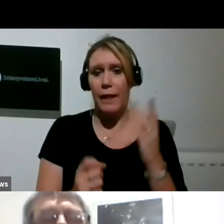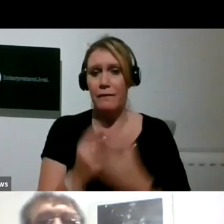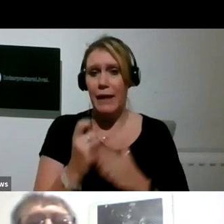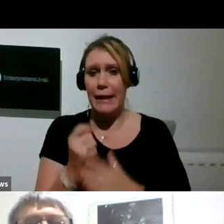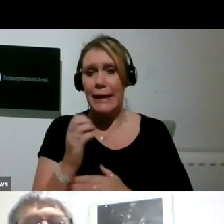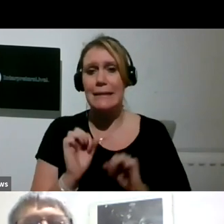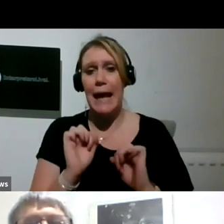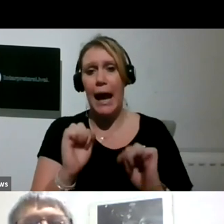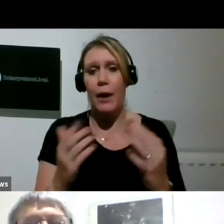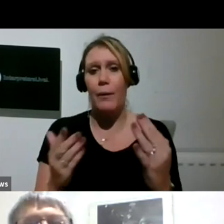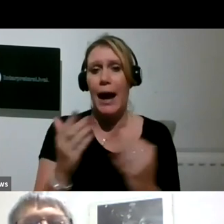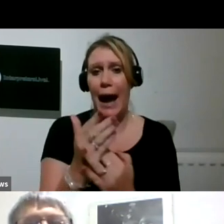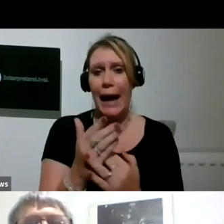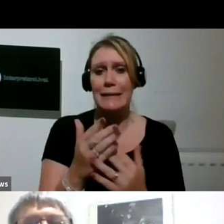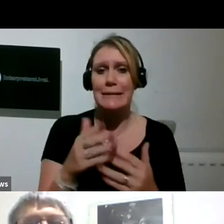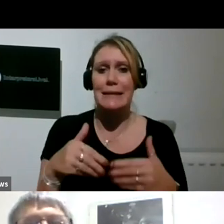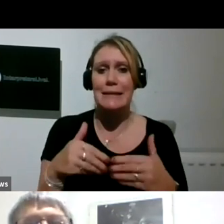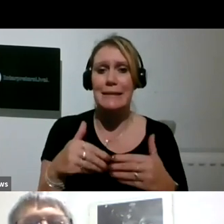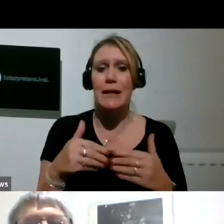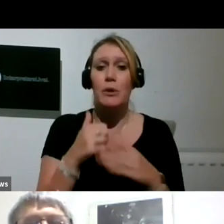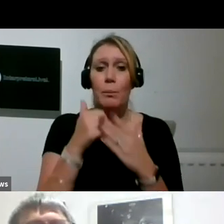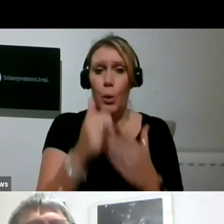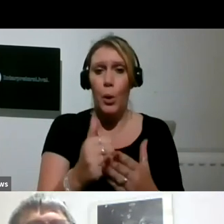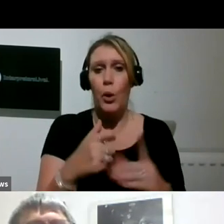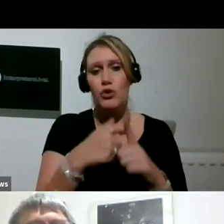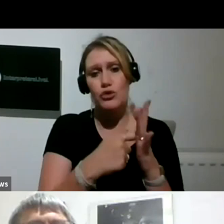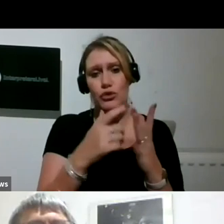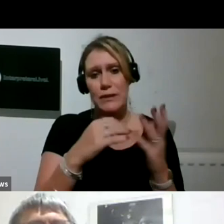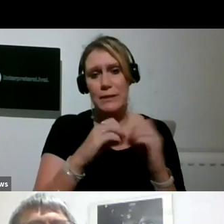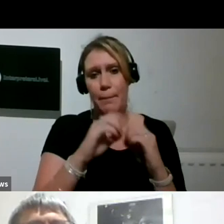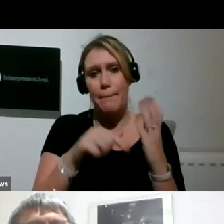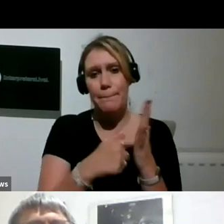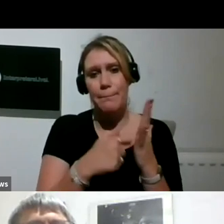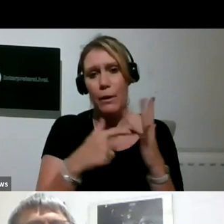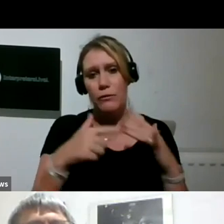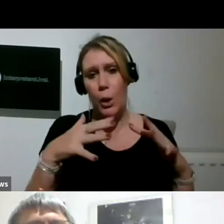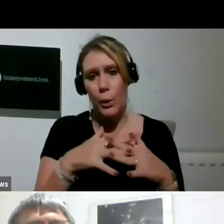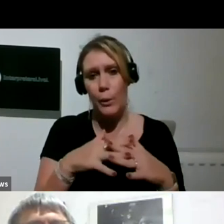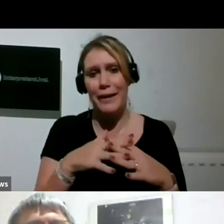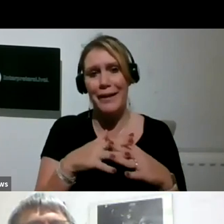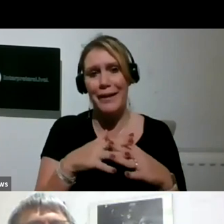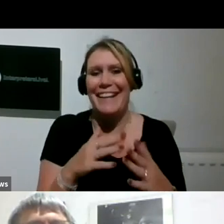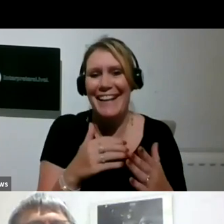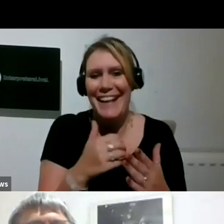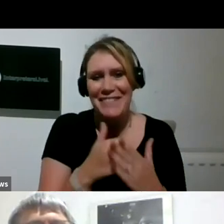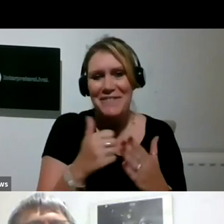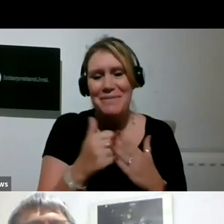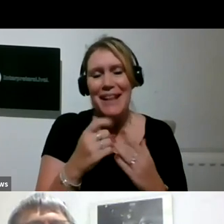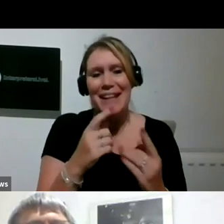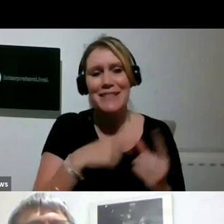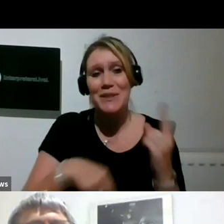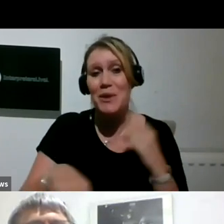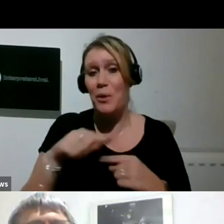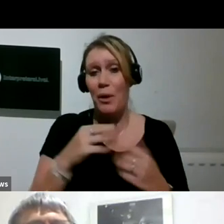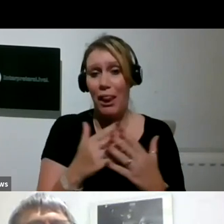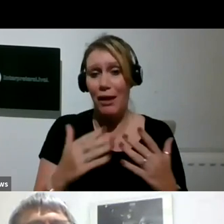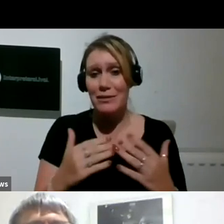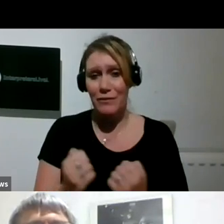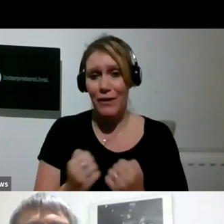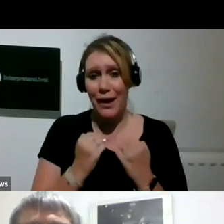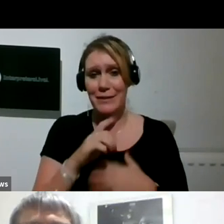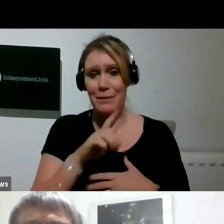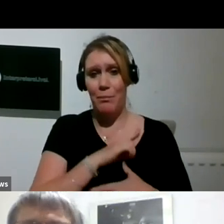support. Chris Burrows is very familiar to many of us because she's kind enough not only to be incredibly